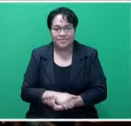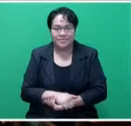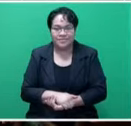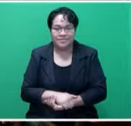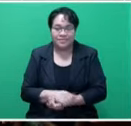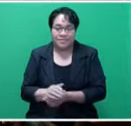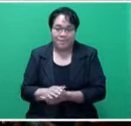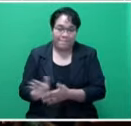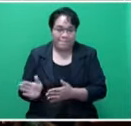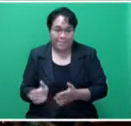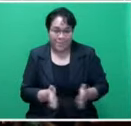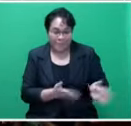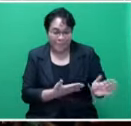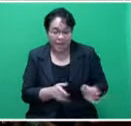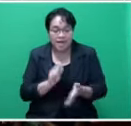Secretary-General.